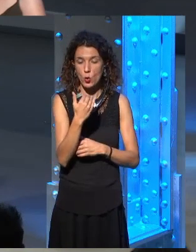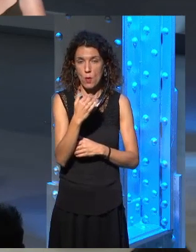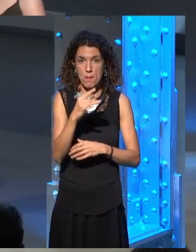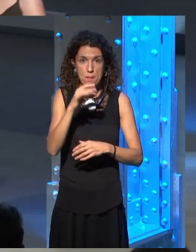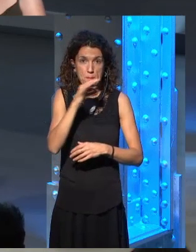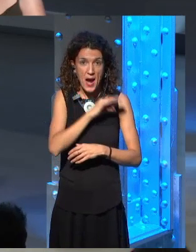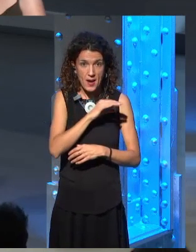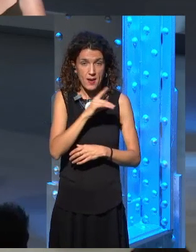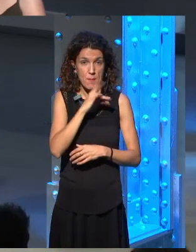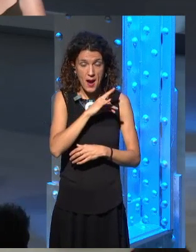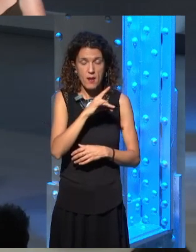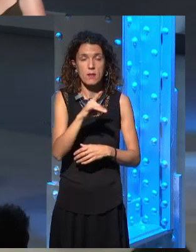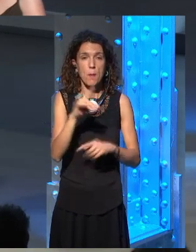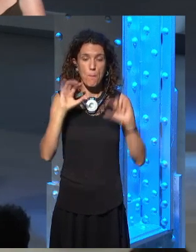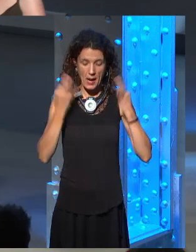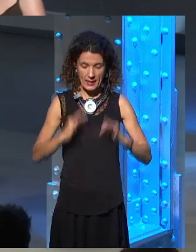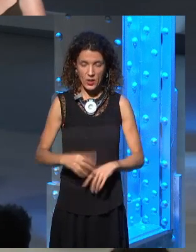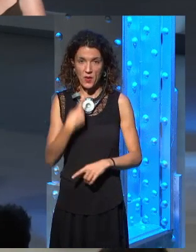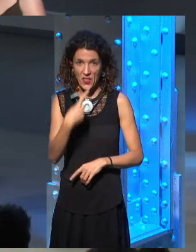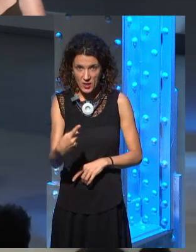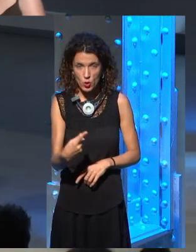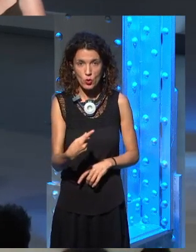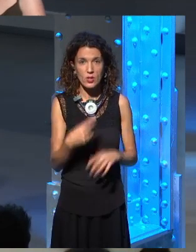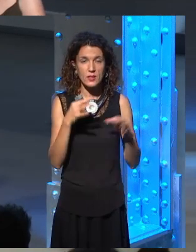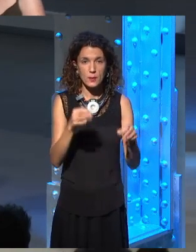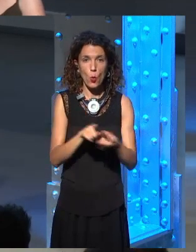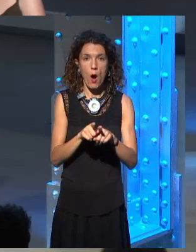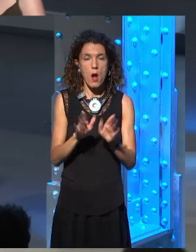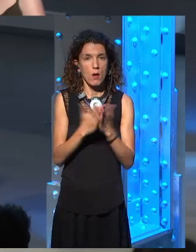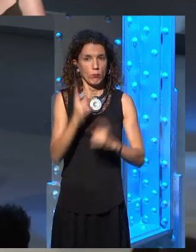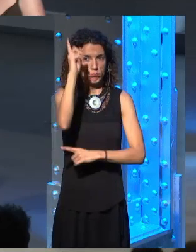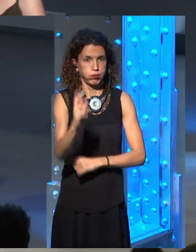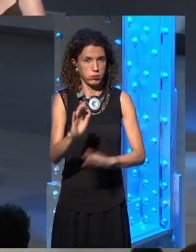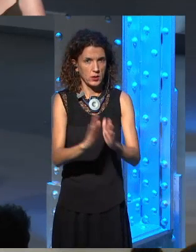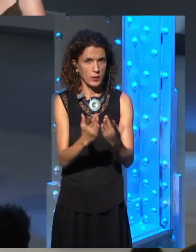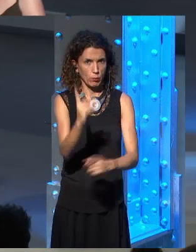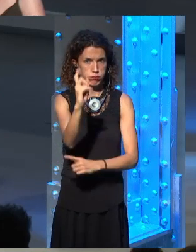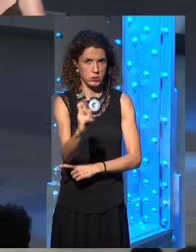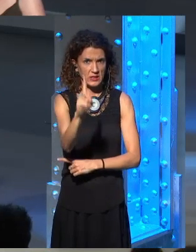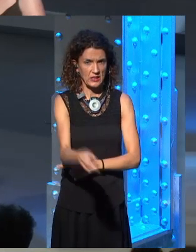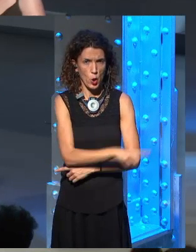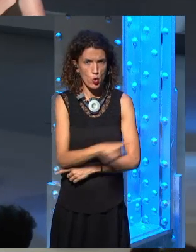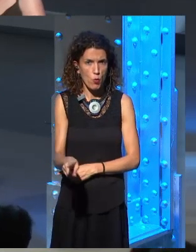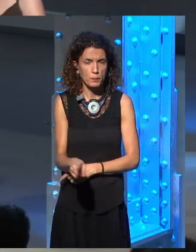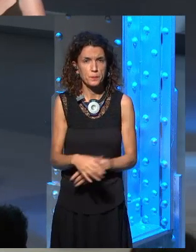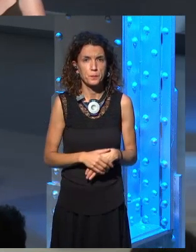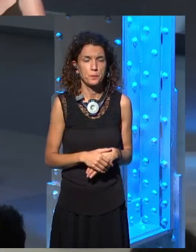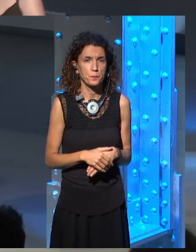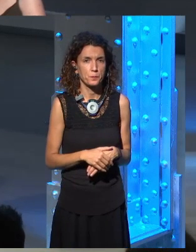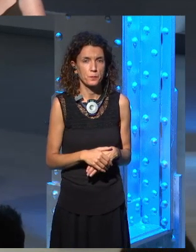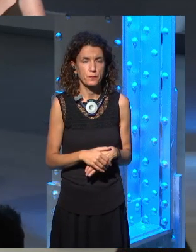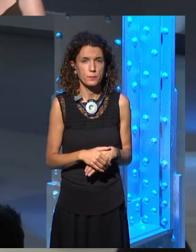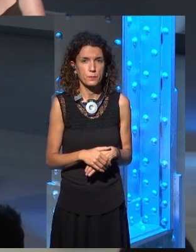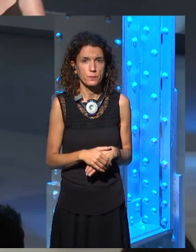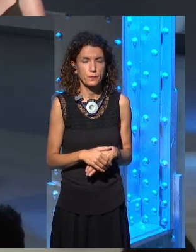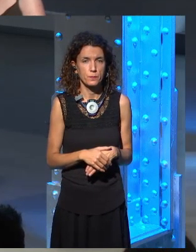that if there are things that are going to change in the future, it was not you, but the maester talking. Do you think that could be, you